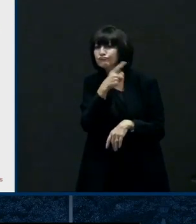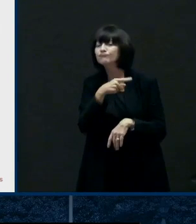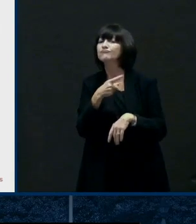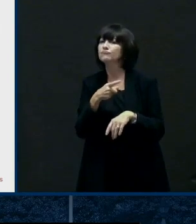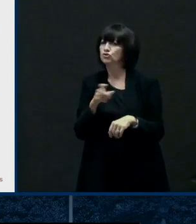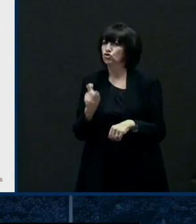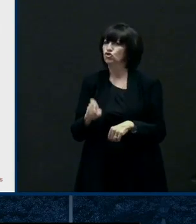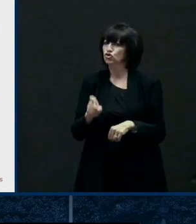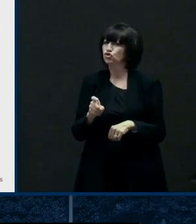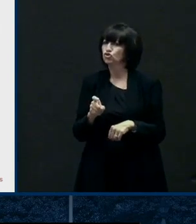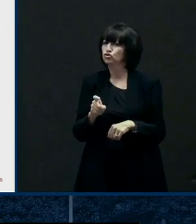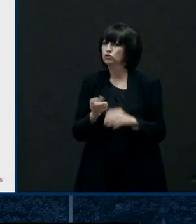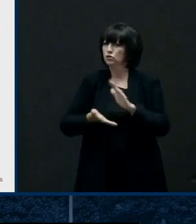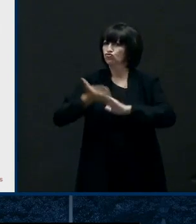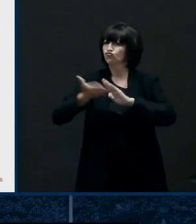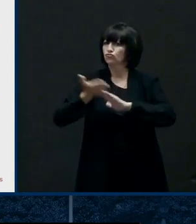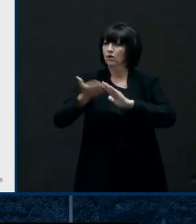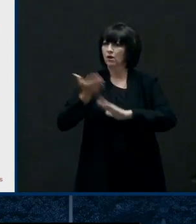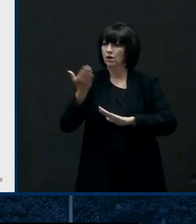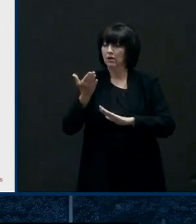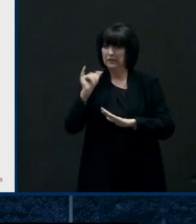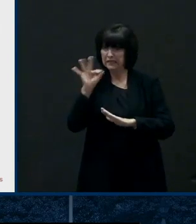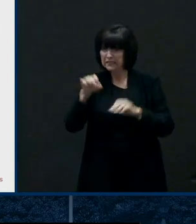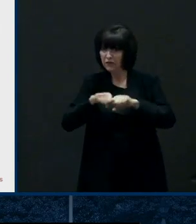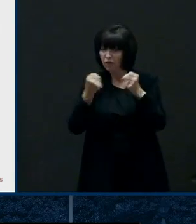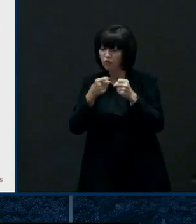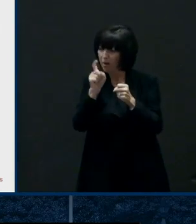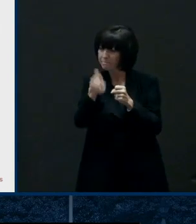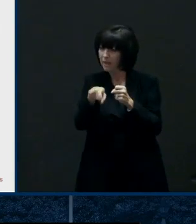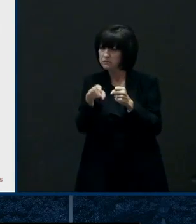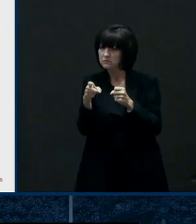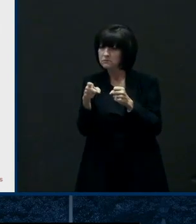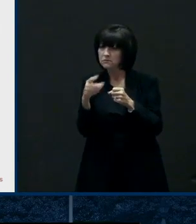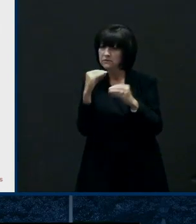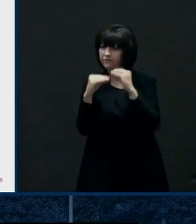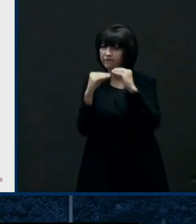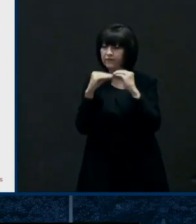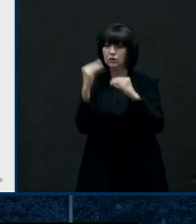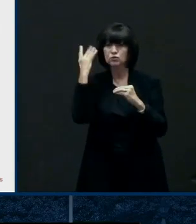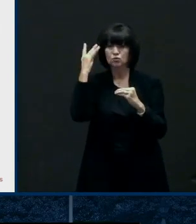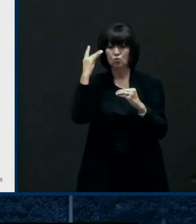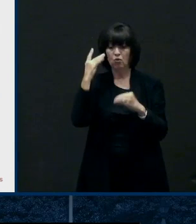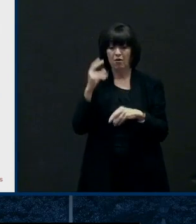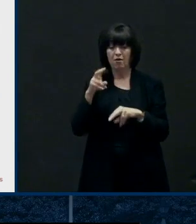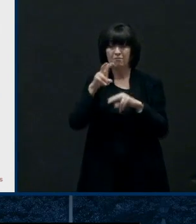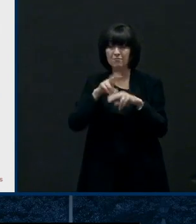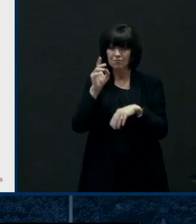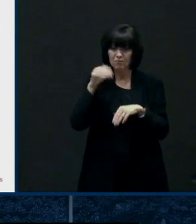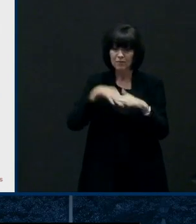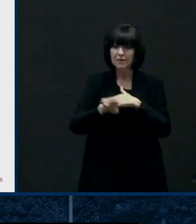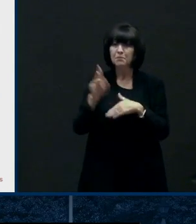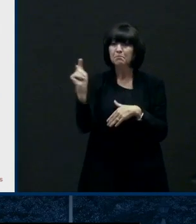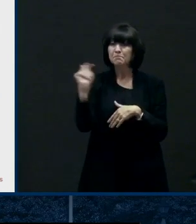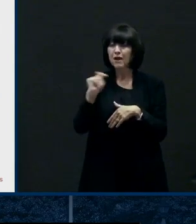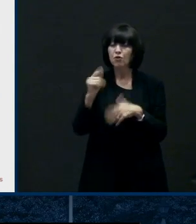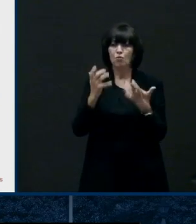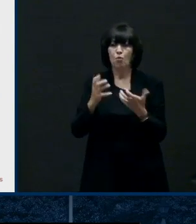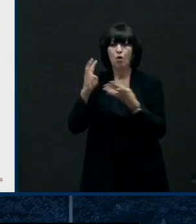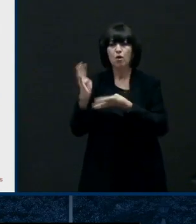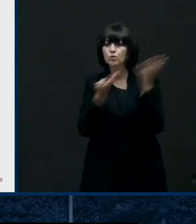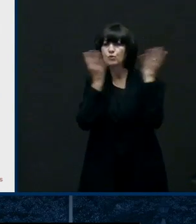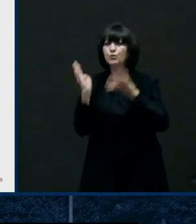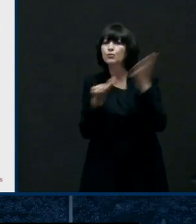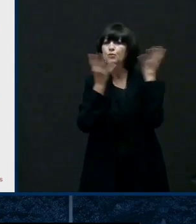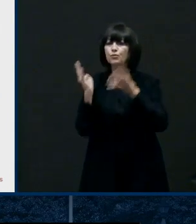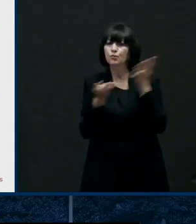but the reality is outdoor air is so very important so above everything if you can open windows